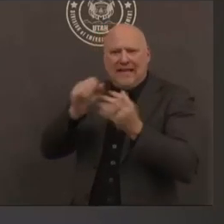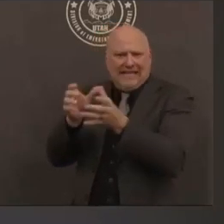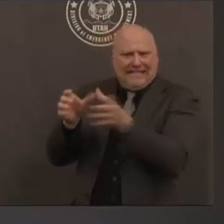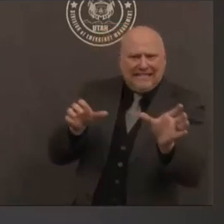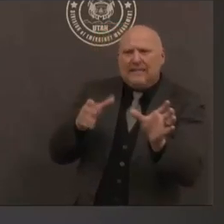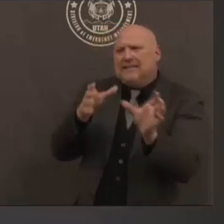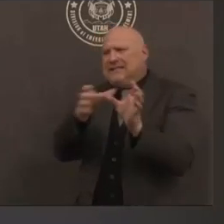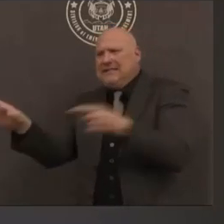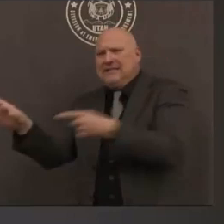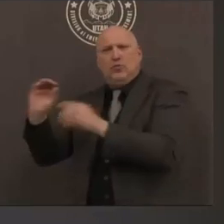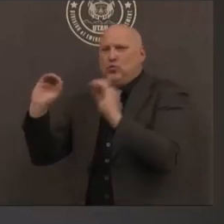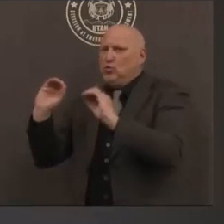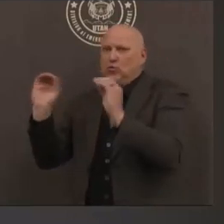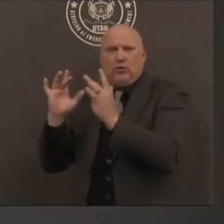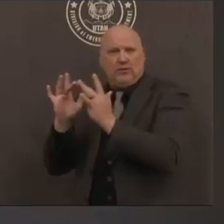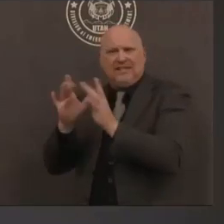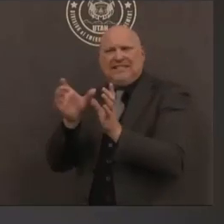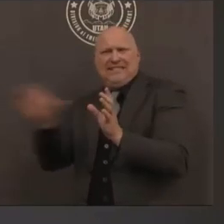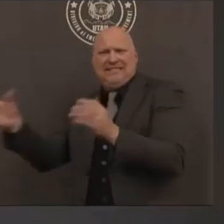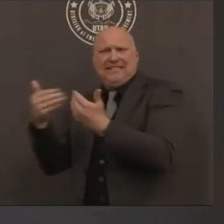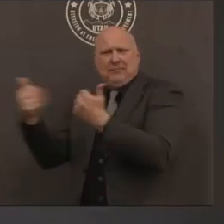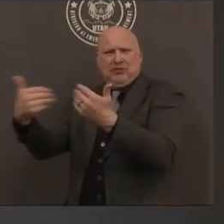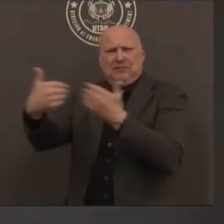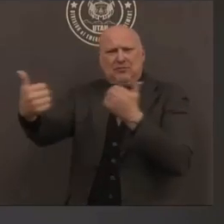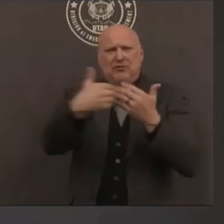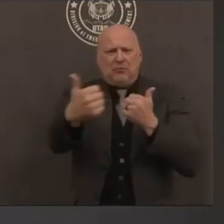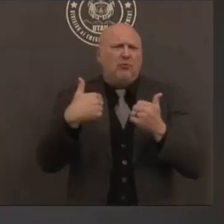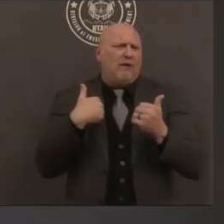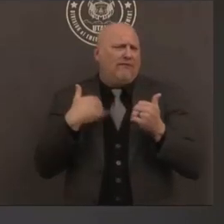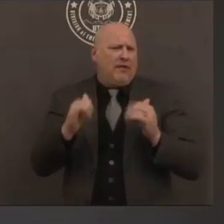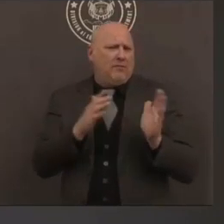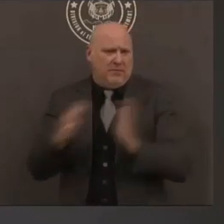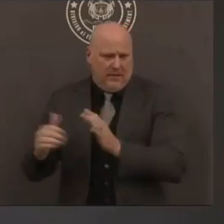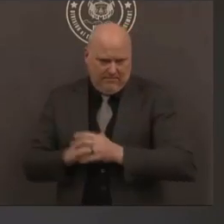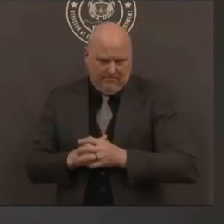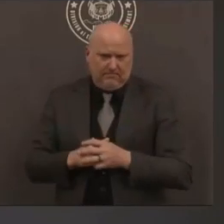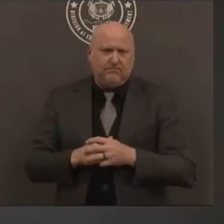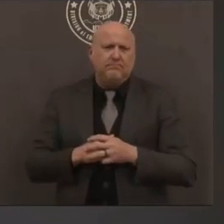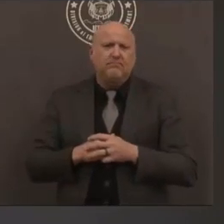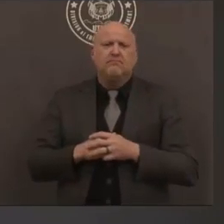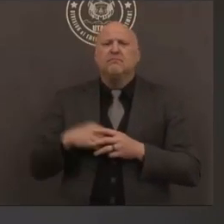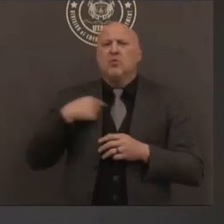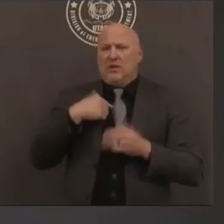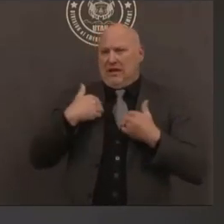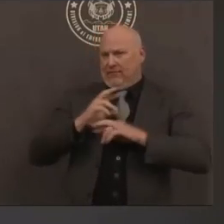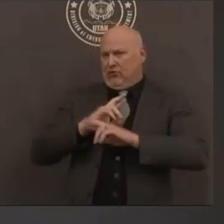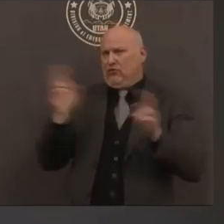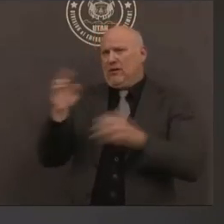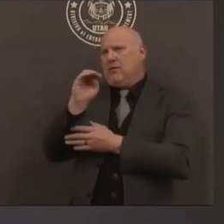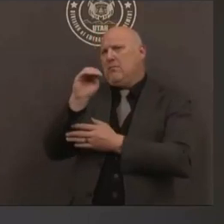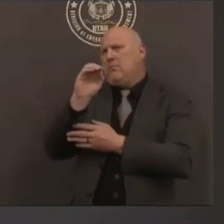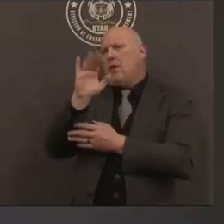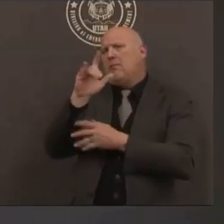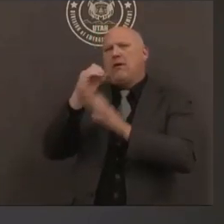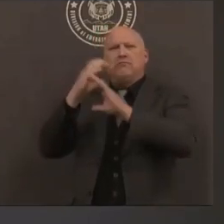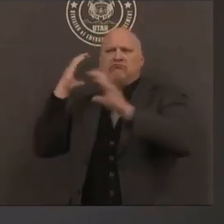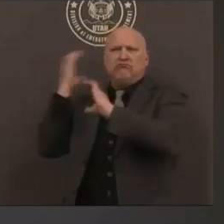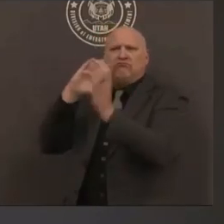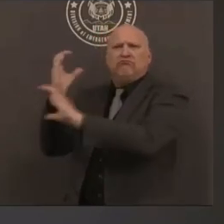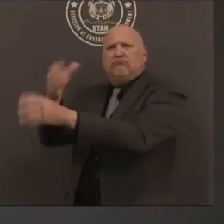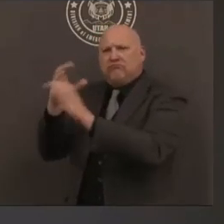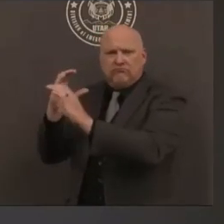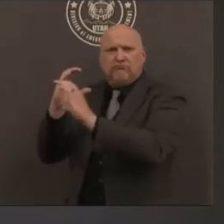and they're able to go to all long-term care facilities when a case is identified and test both staff and residents for